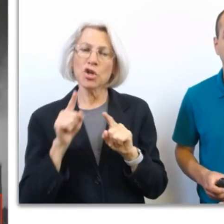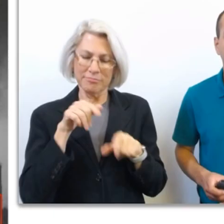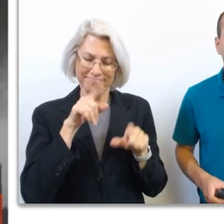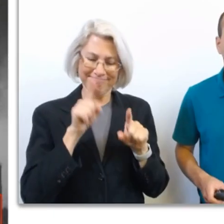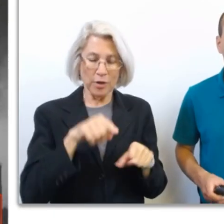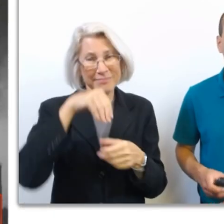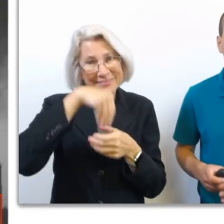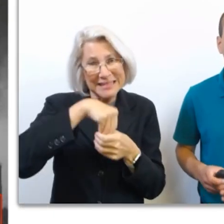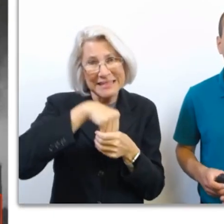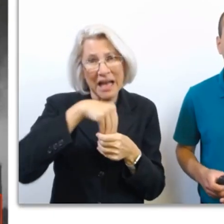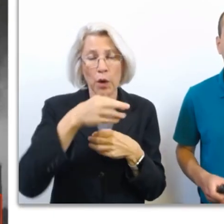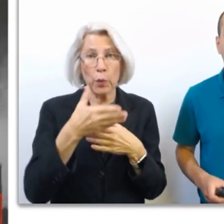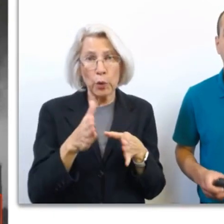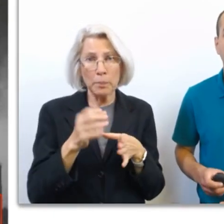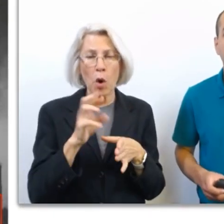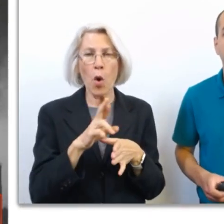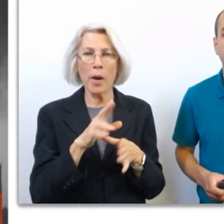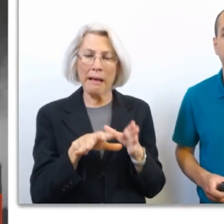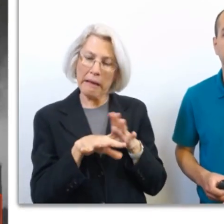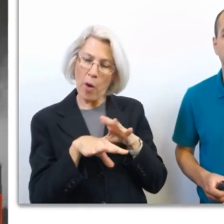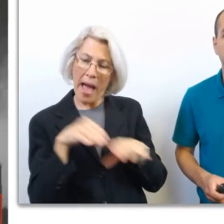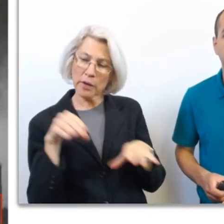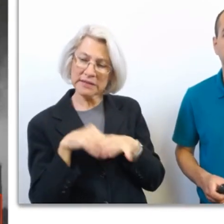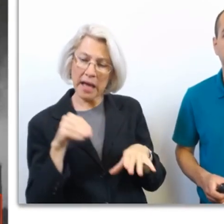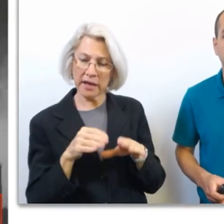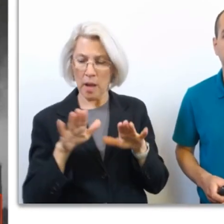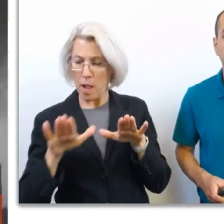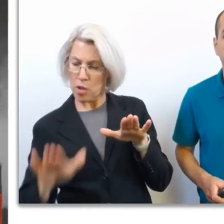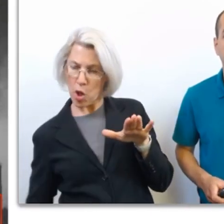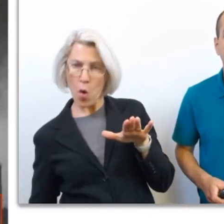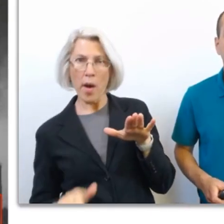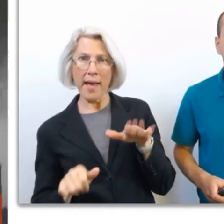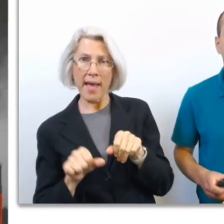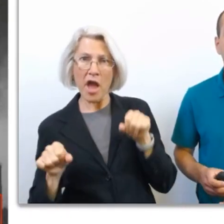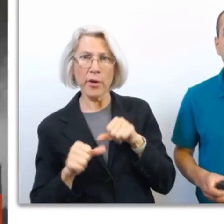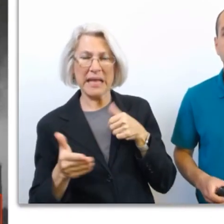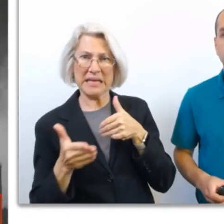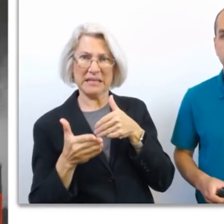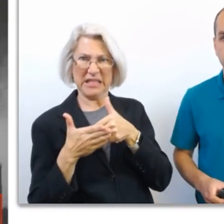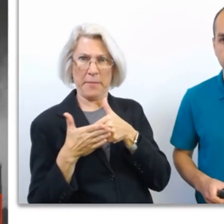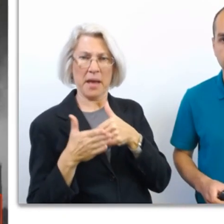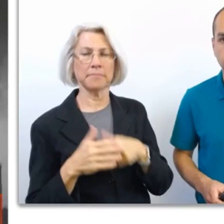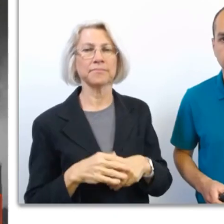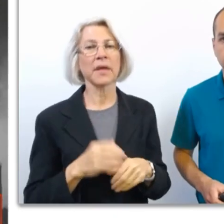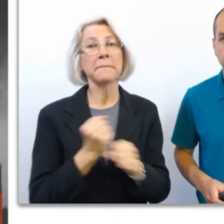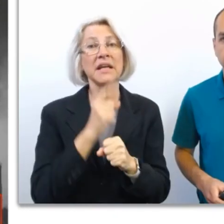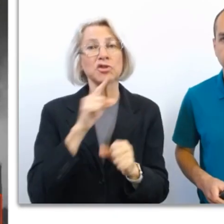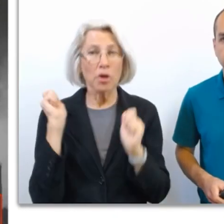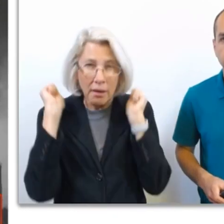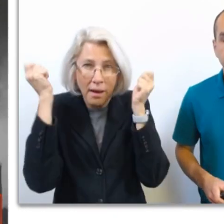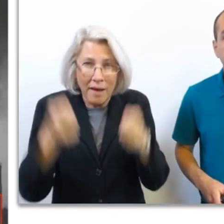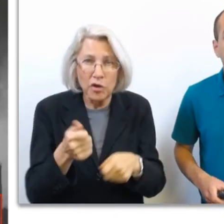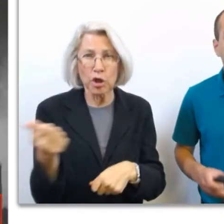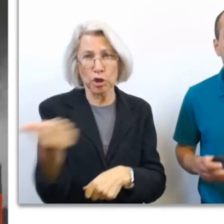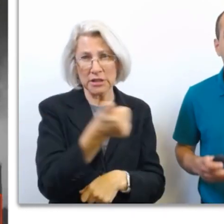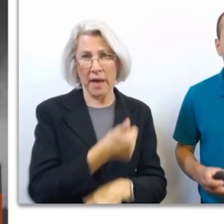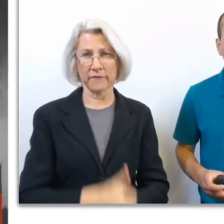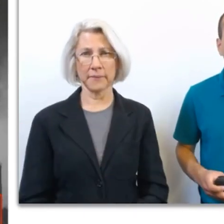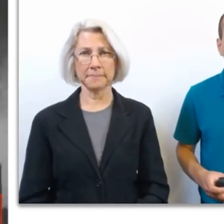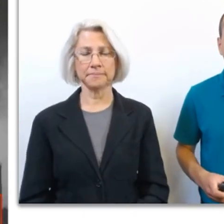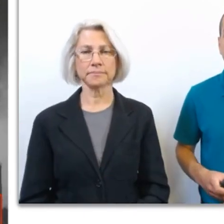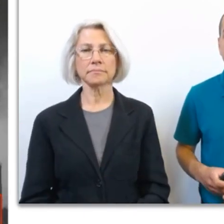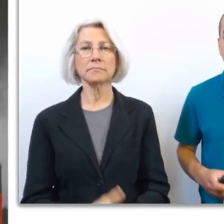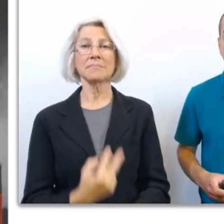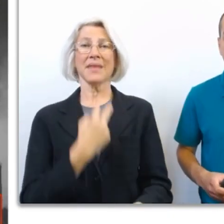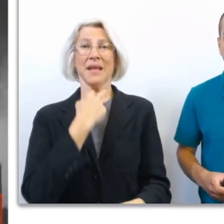room or leave for the lowest lying area nearby. Make sure you cover yourself. Getting yourself